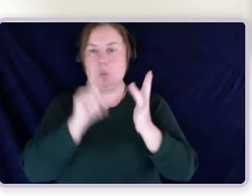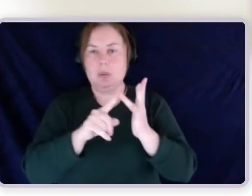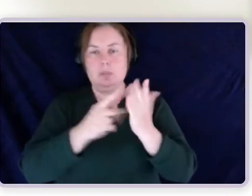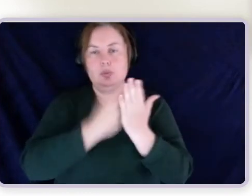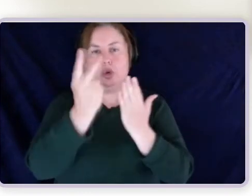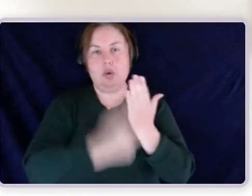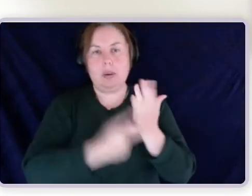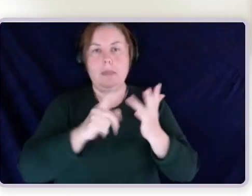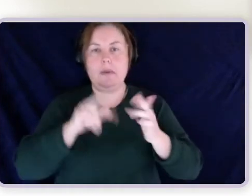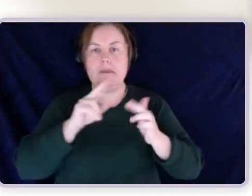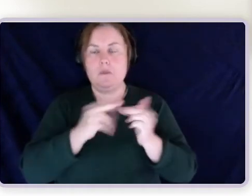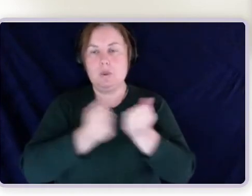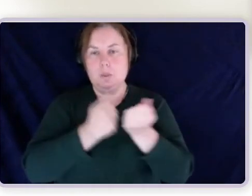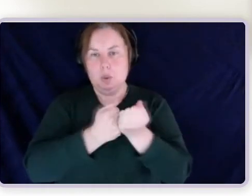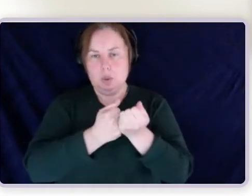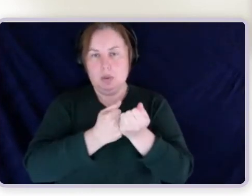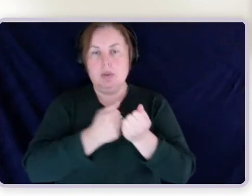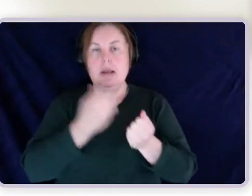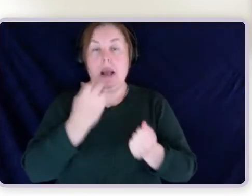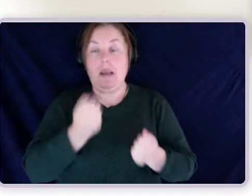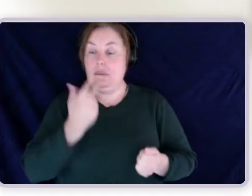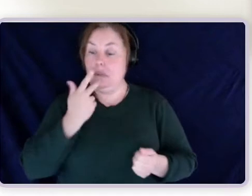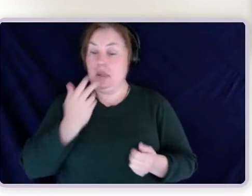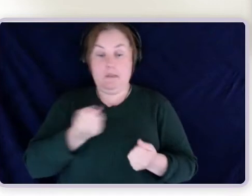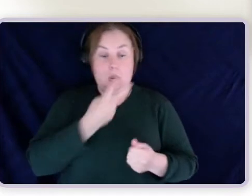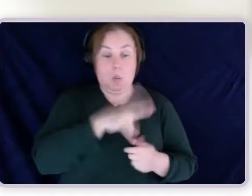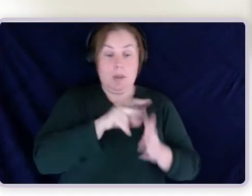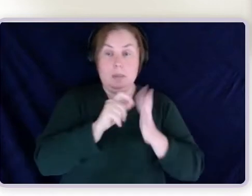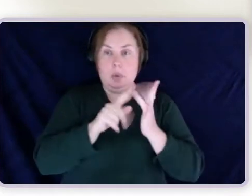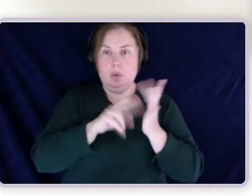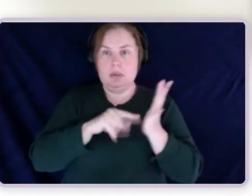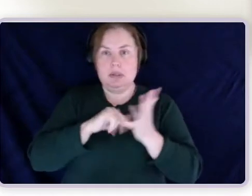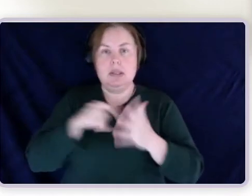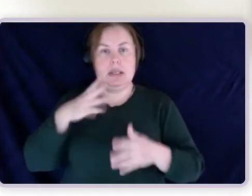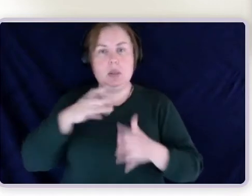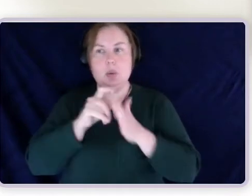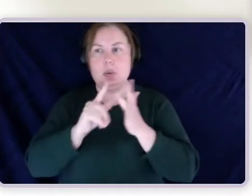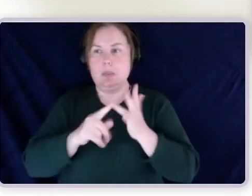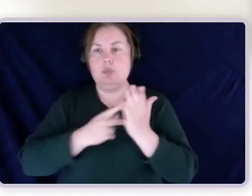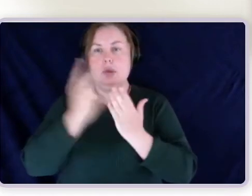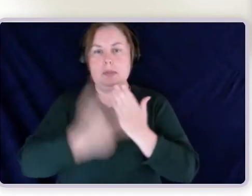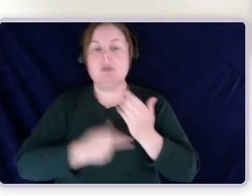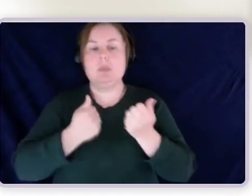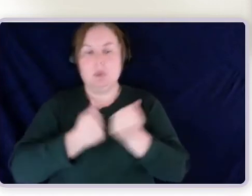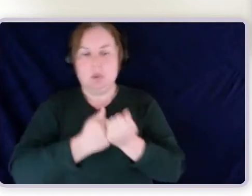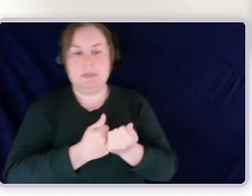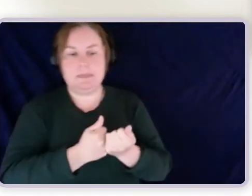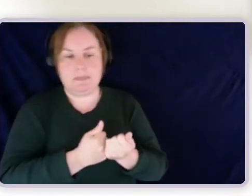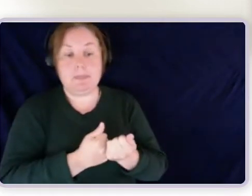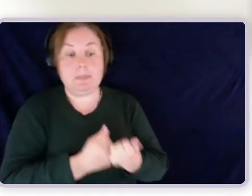several tables, you will have to do the program of support. And this again highlights another challenge